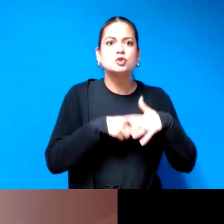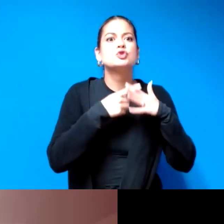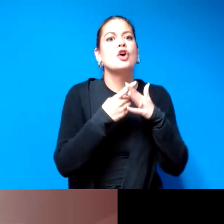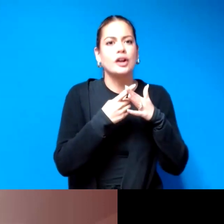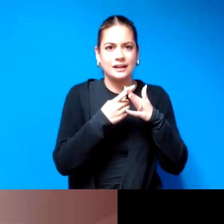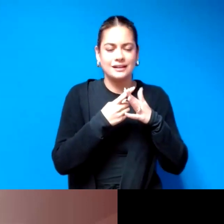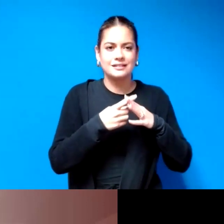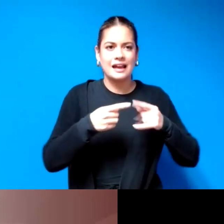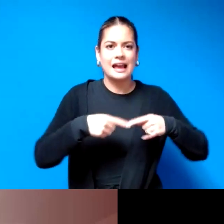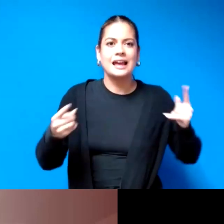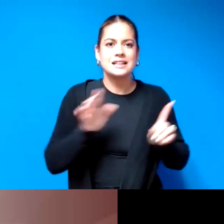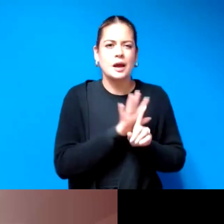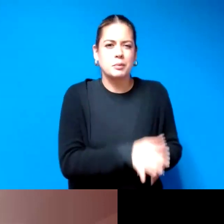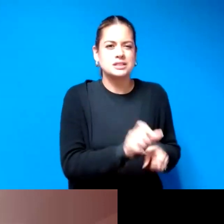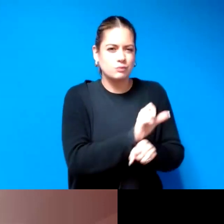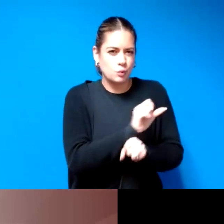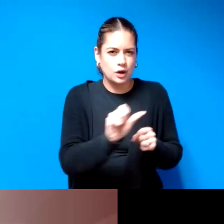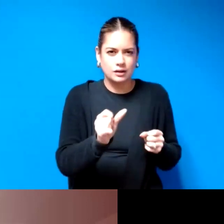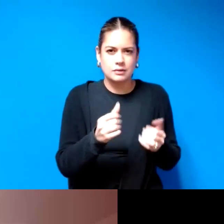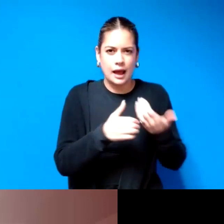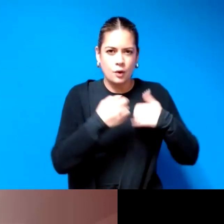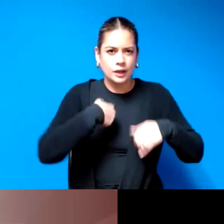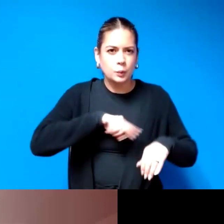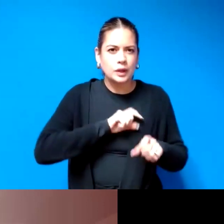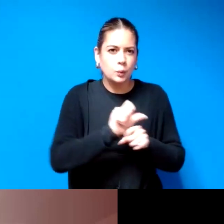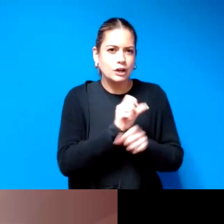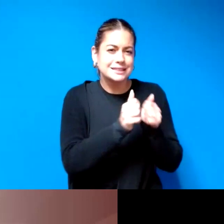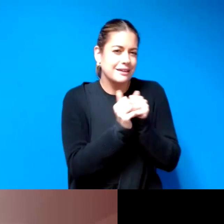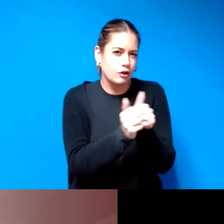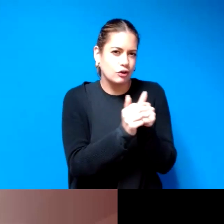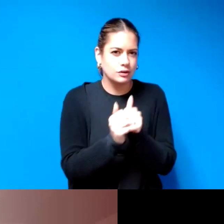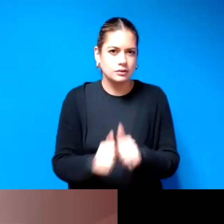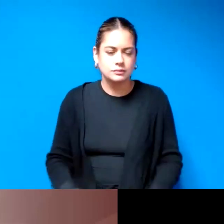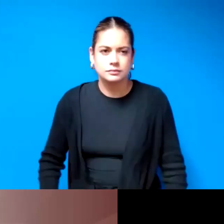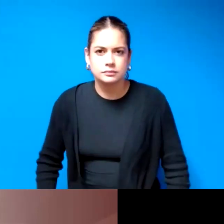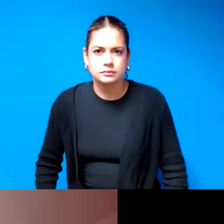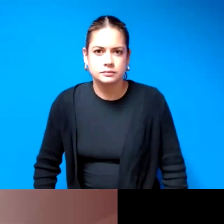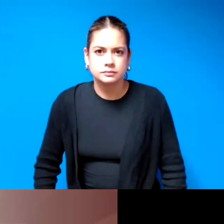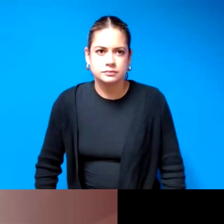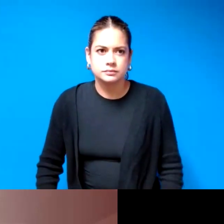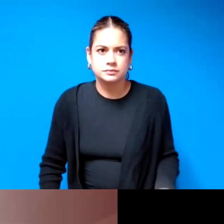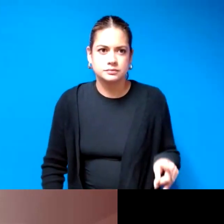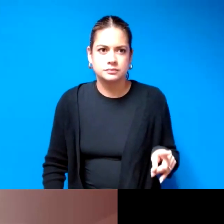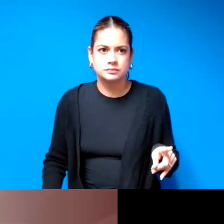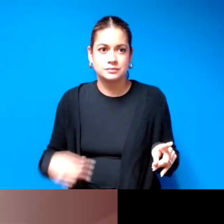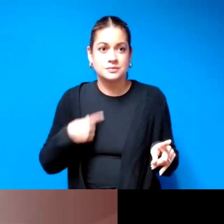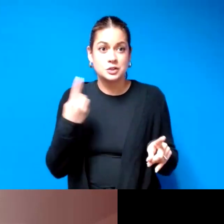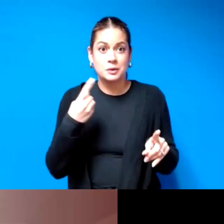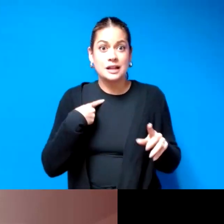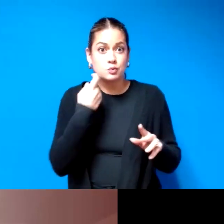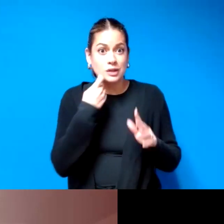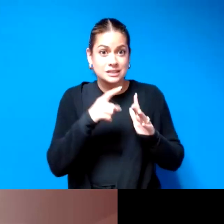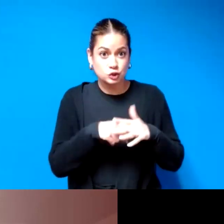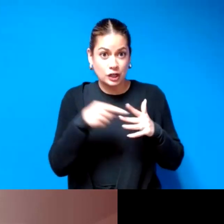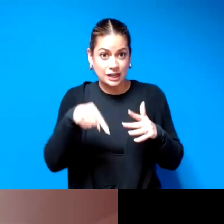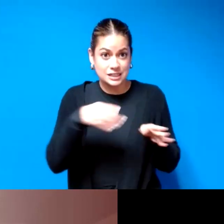work what do you think for like kind of how we can all work together to make this someone who's just starting in this line of work you